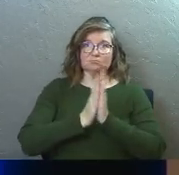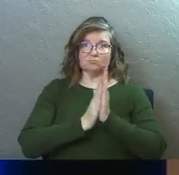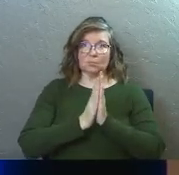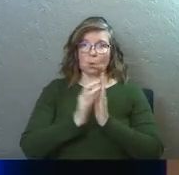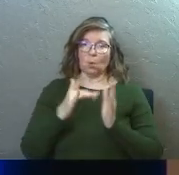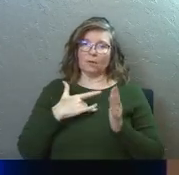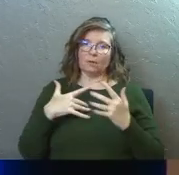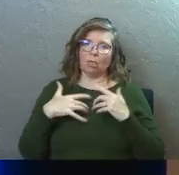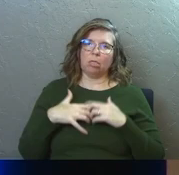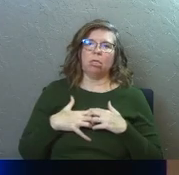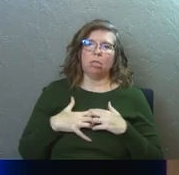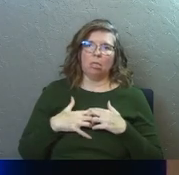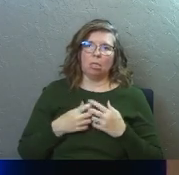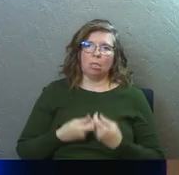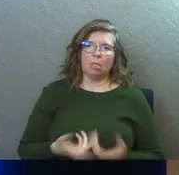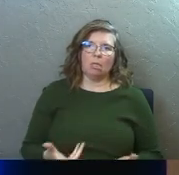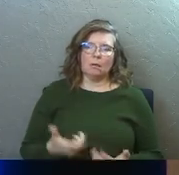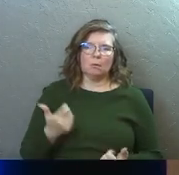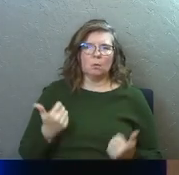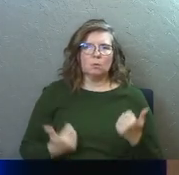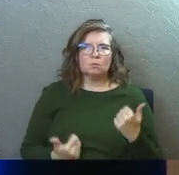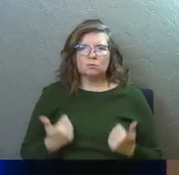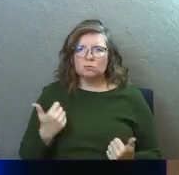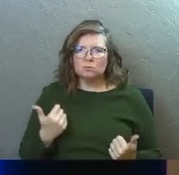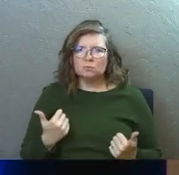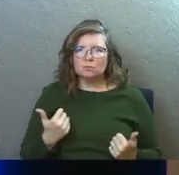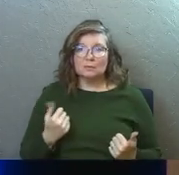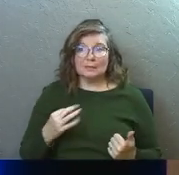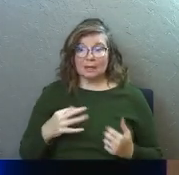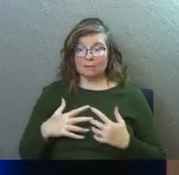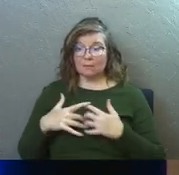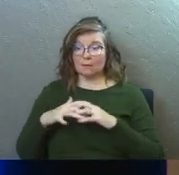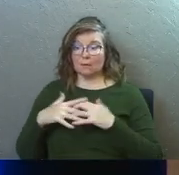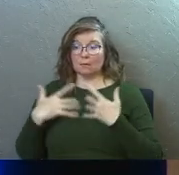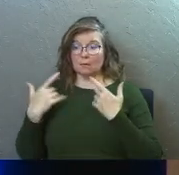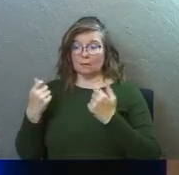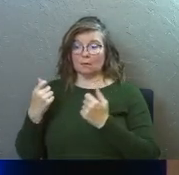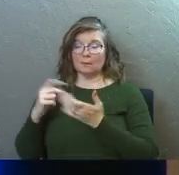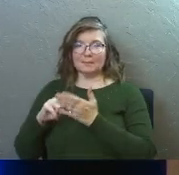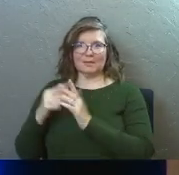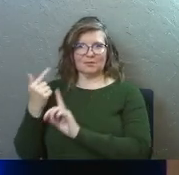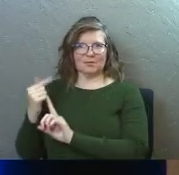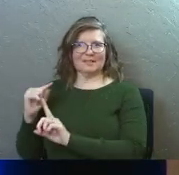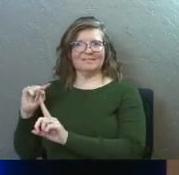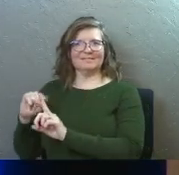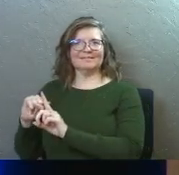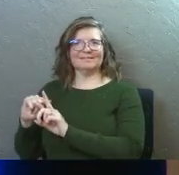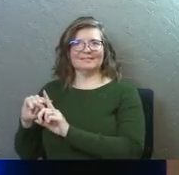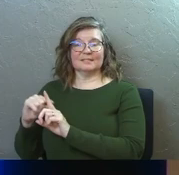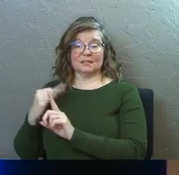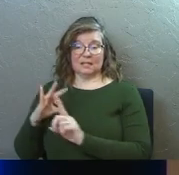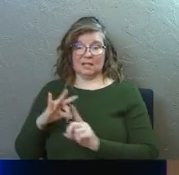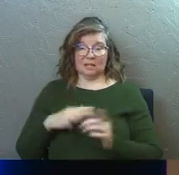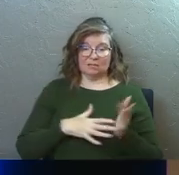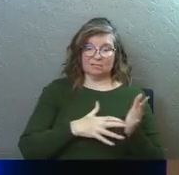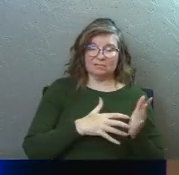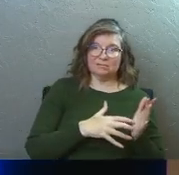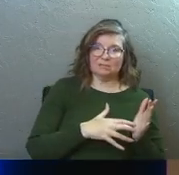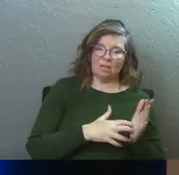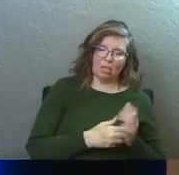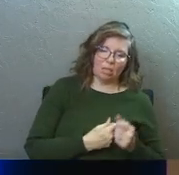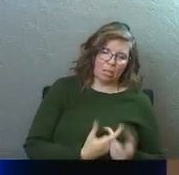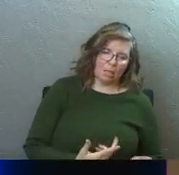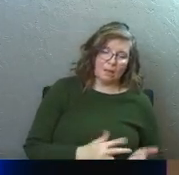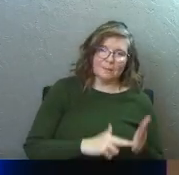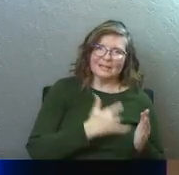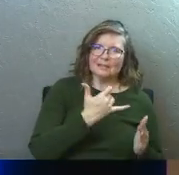brought to me? Or do I leave it feeling even more exhausted? Check the grass and say, God, show me. God,